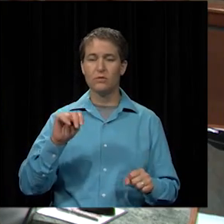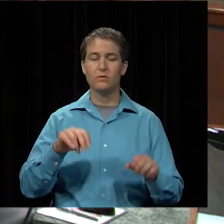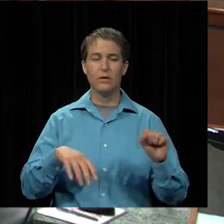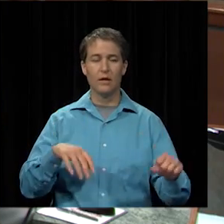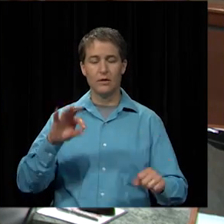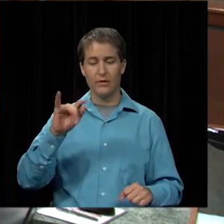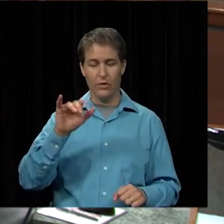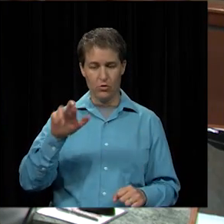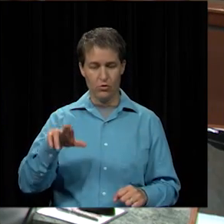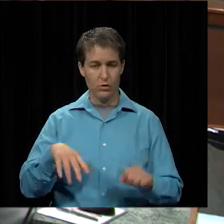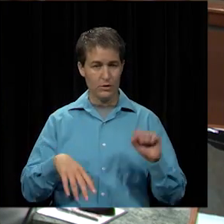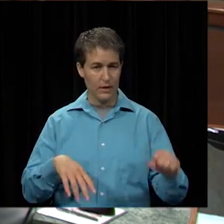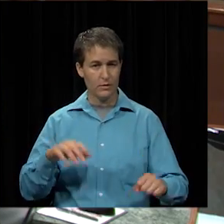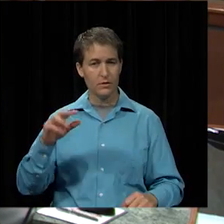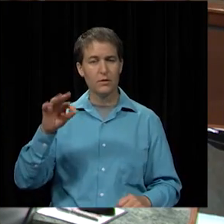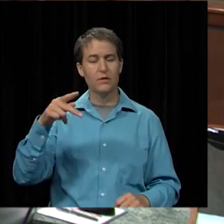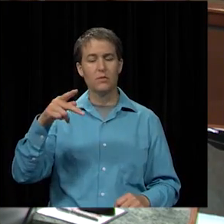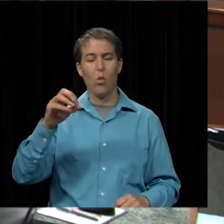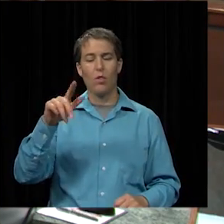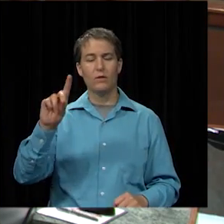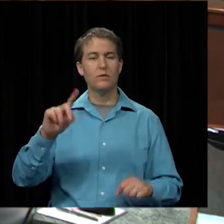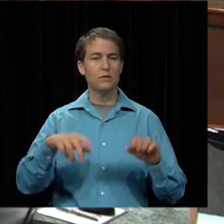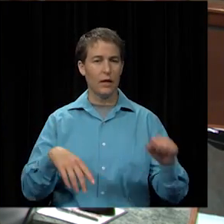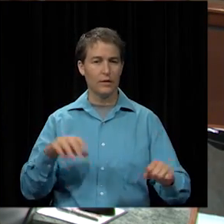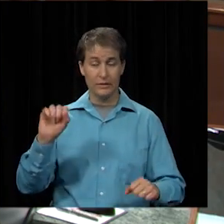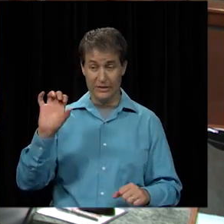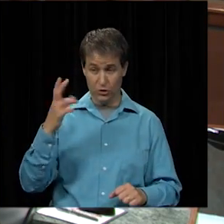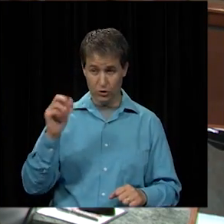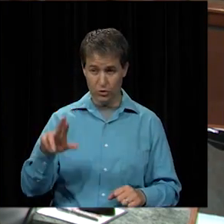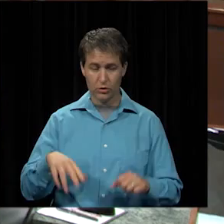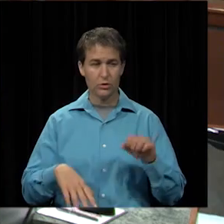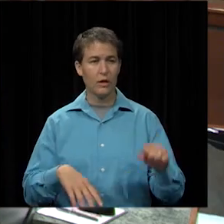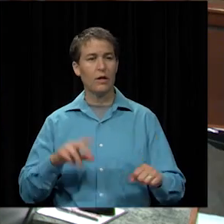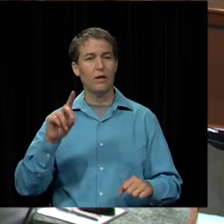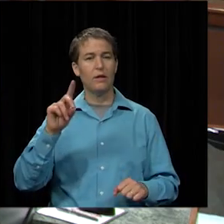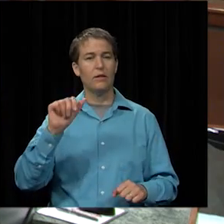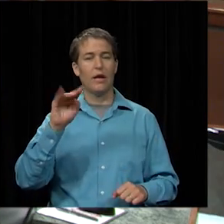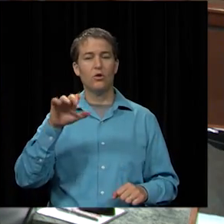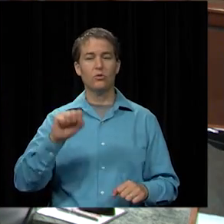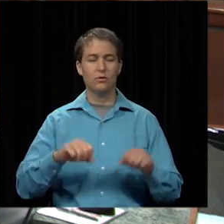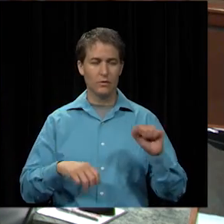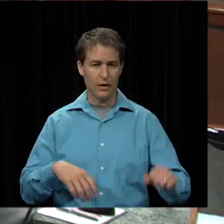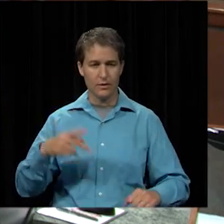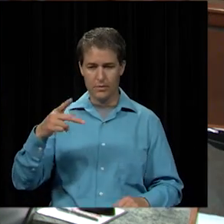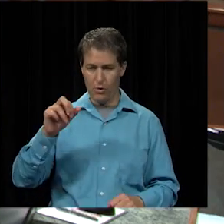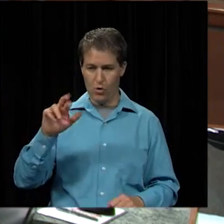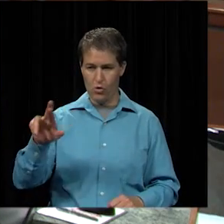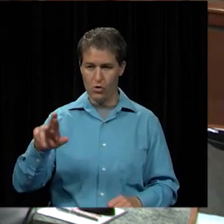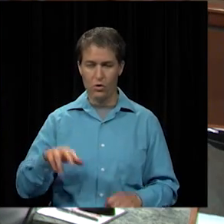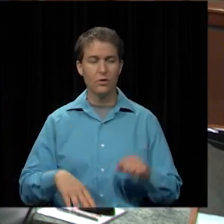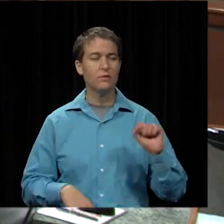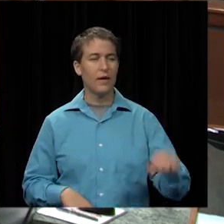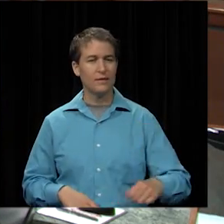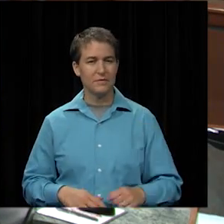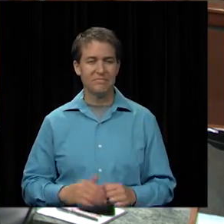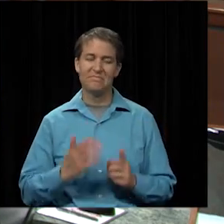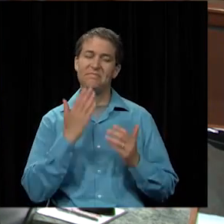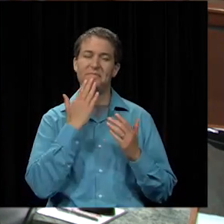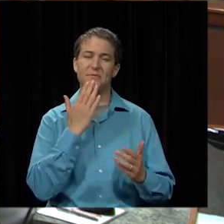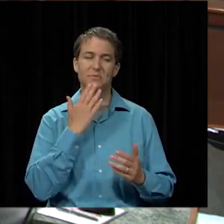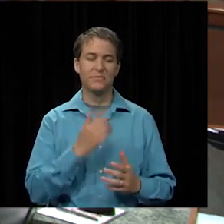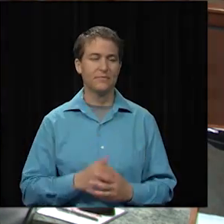Mrs. Felter? Yes. Mr. Poland? Yes. Mr. Scheer? Yes. Dr. Daniels? Yes. Mr. Parker? Yes. Thank you.